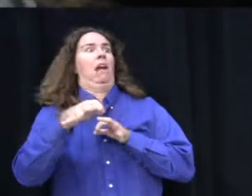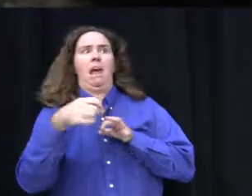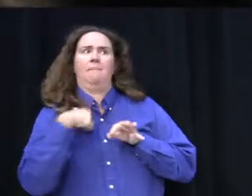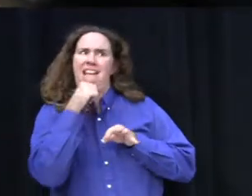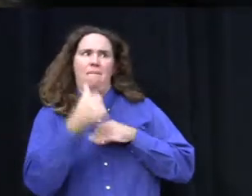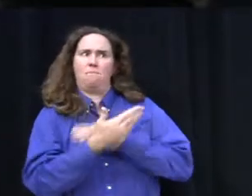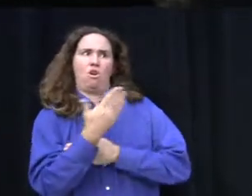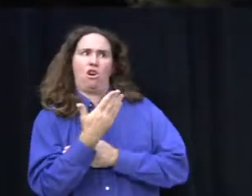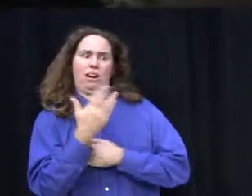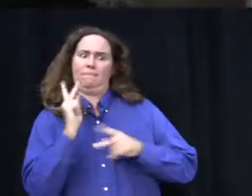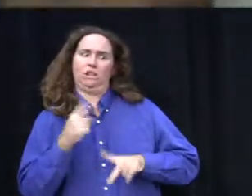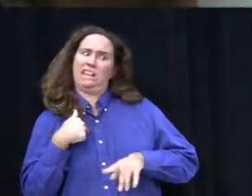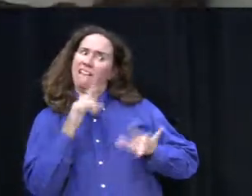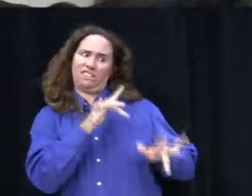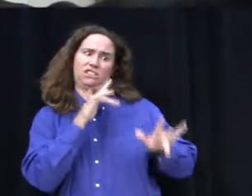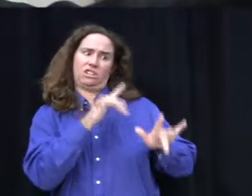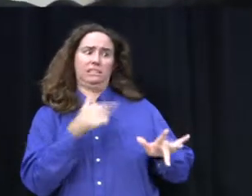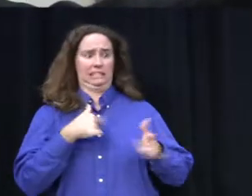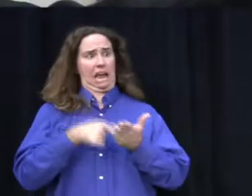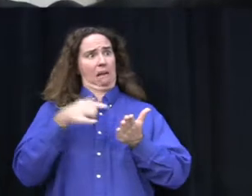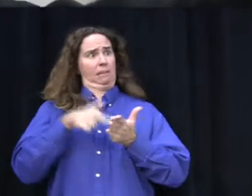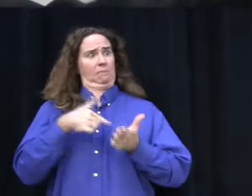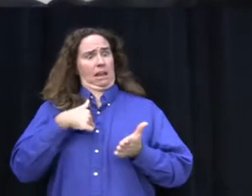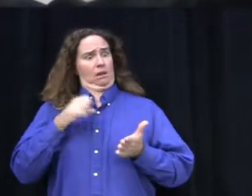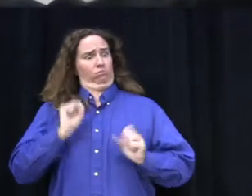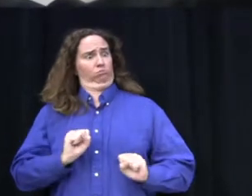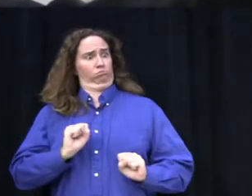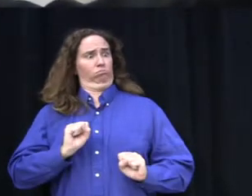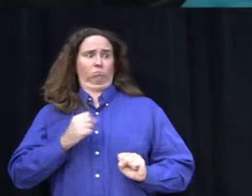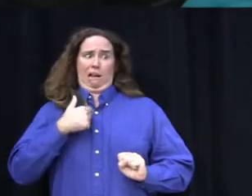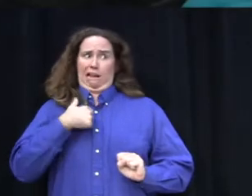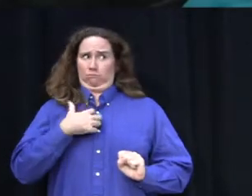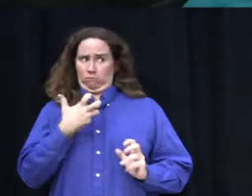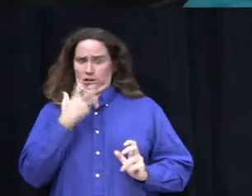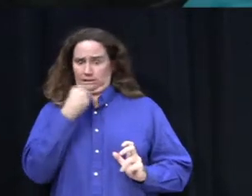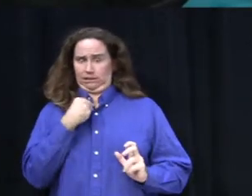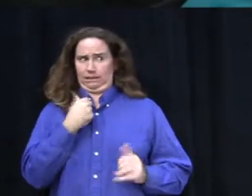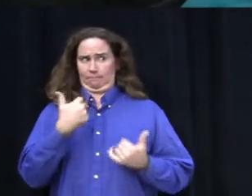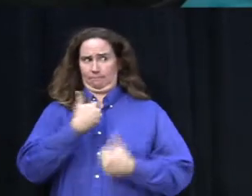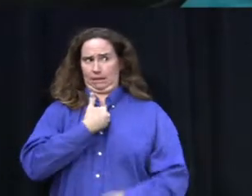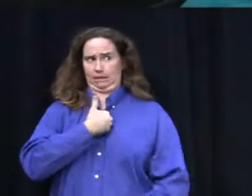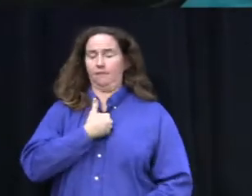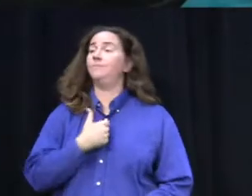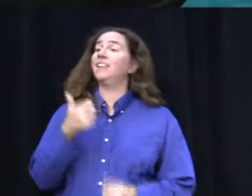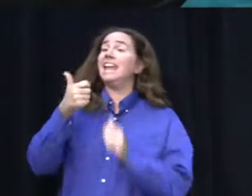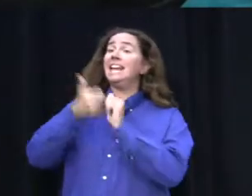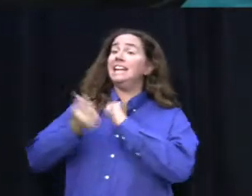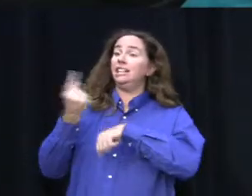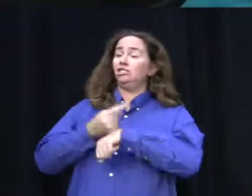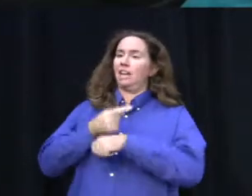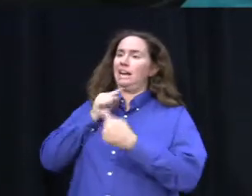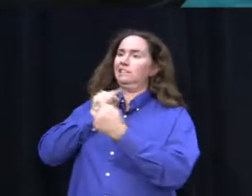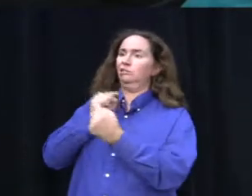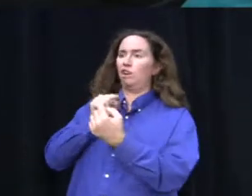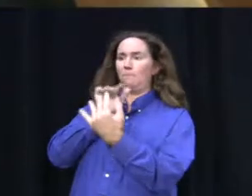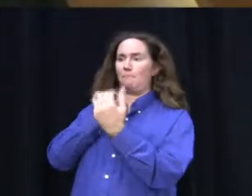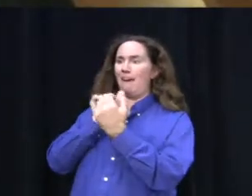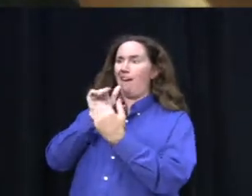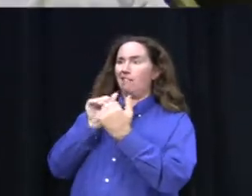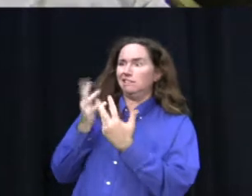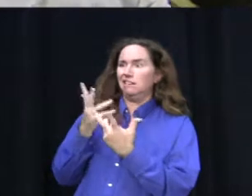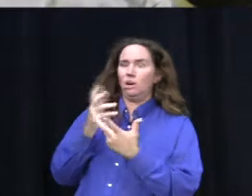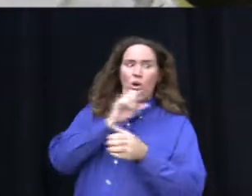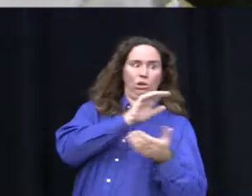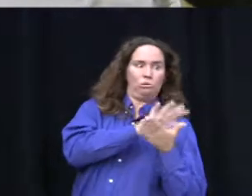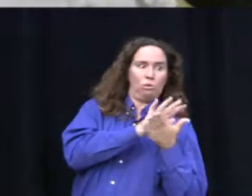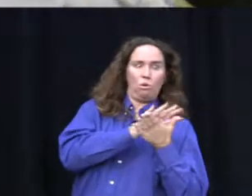and I'm sympathetic, and sometimes I wish I could take my own nap. Each day, we struggle to find that balance between our schoolwork,